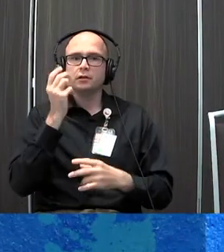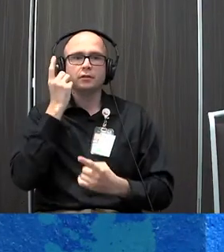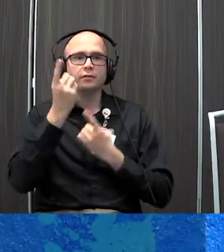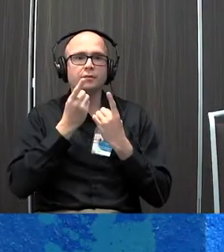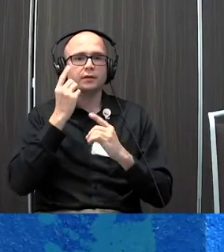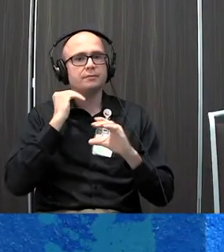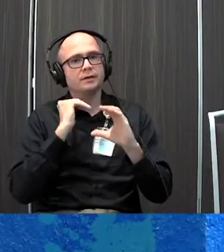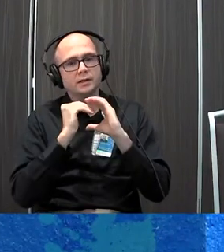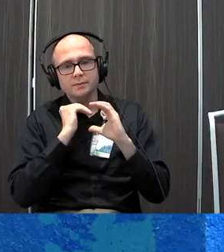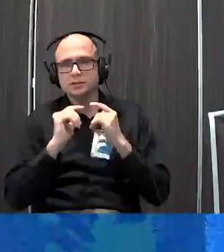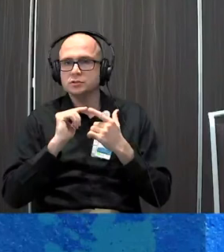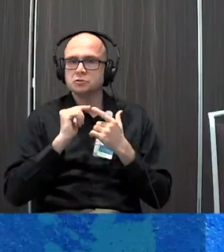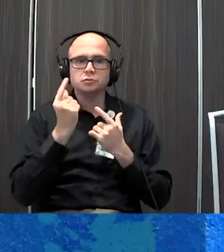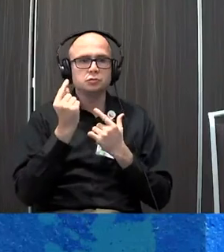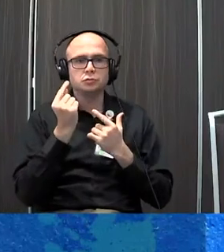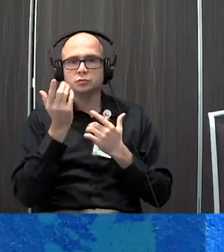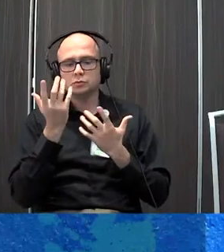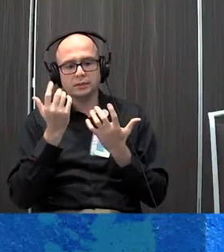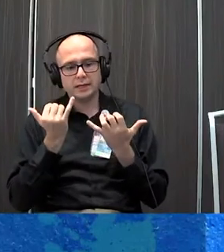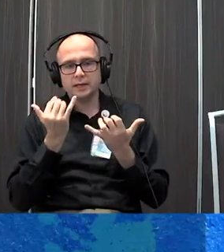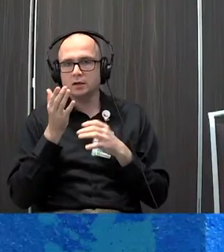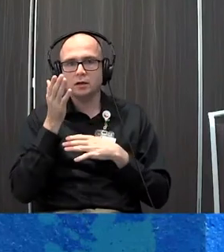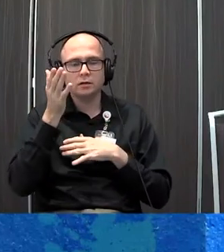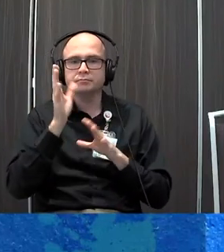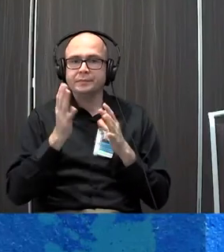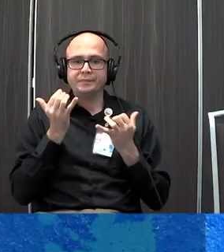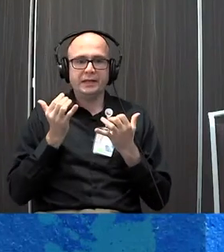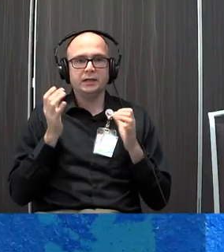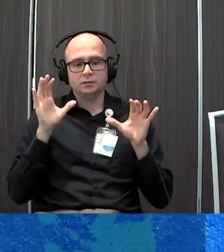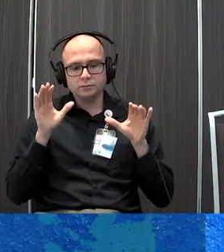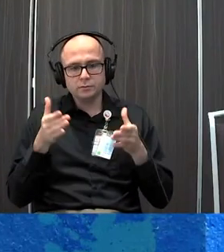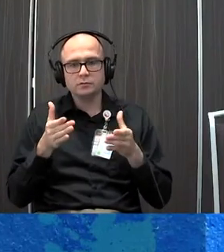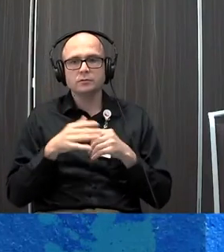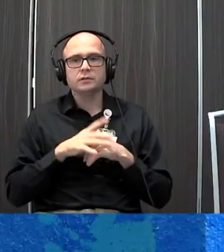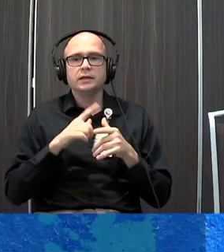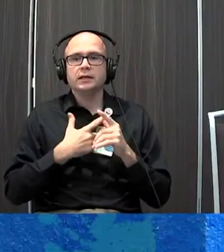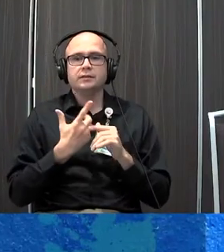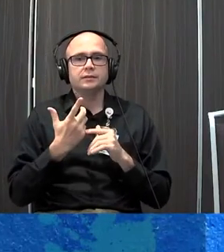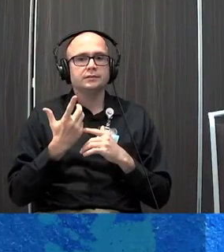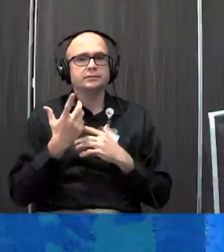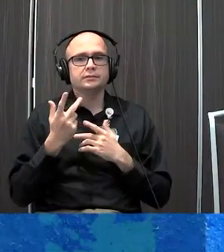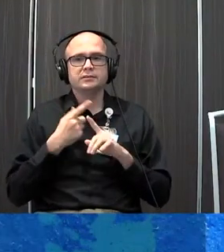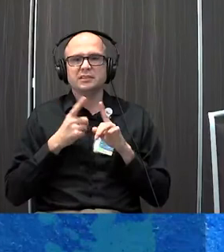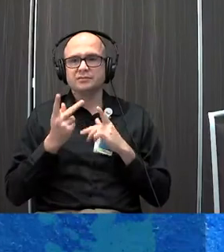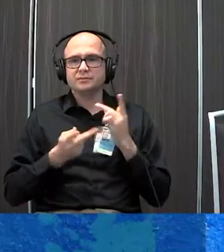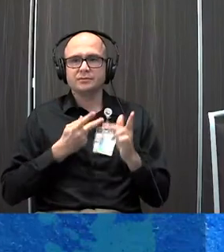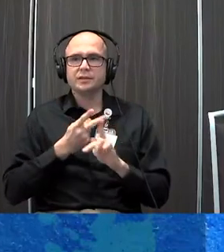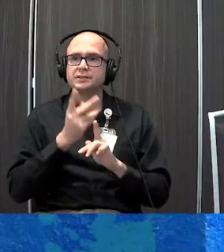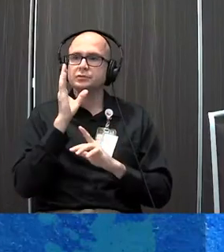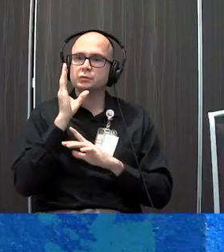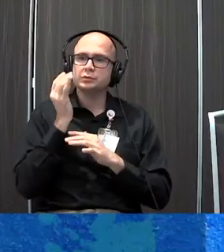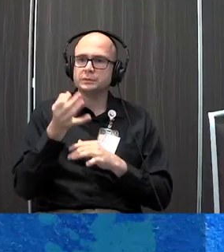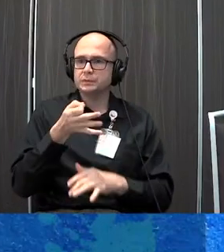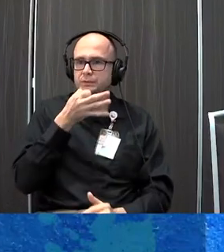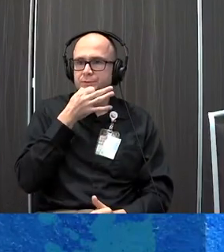about your emails or what's going on. You're actually trying to focus in the present moment. And then there's the mindfulness types. And that's actually this. We're going to do one